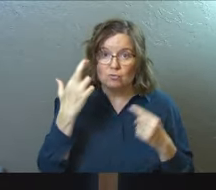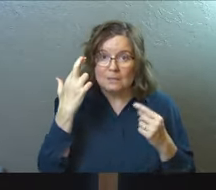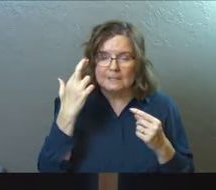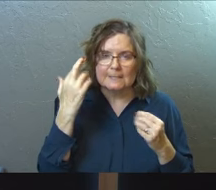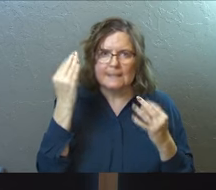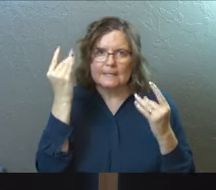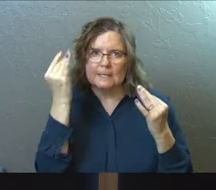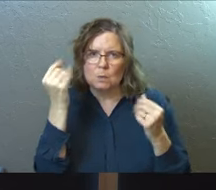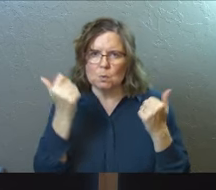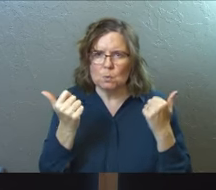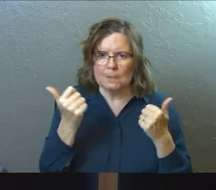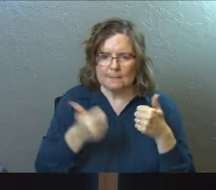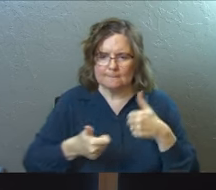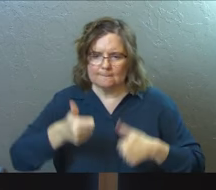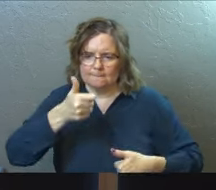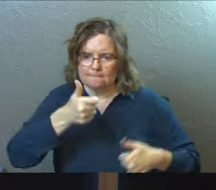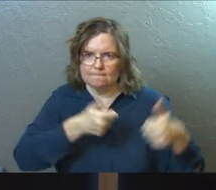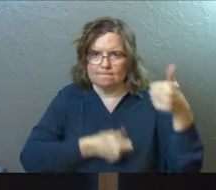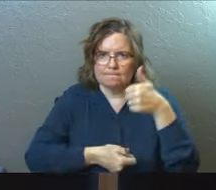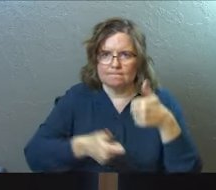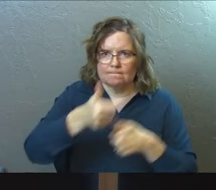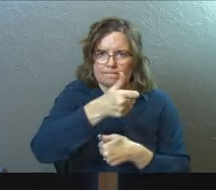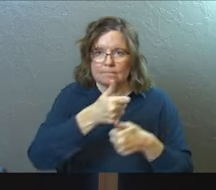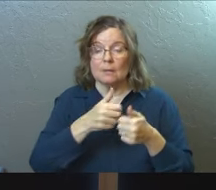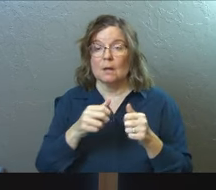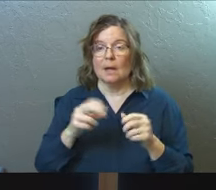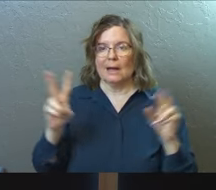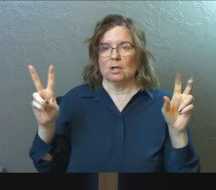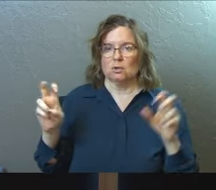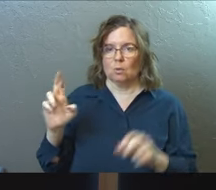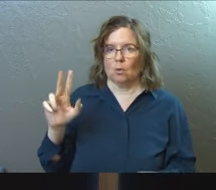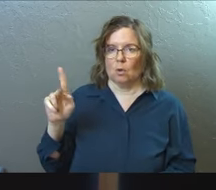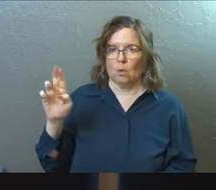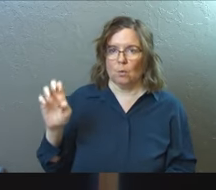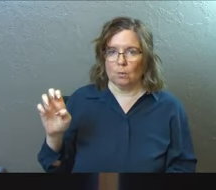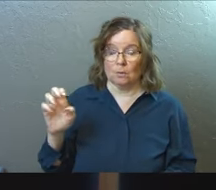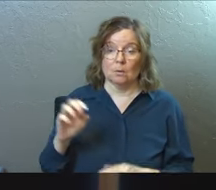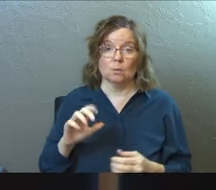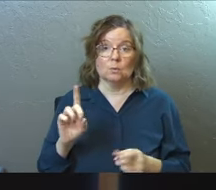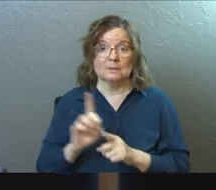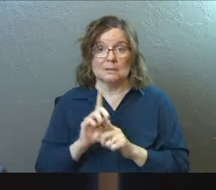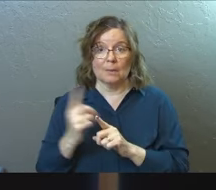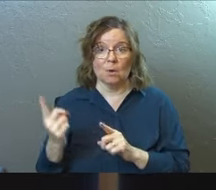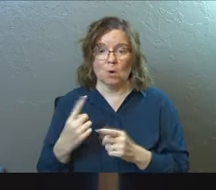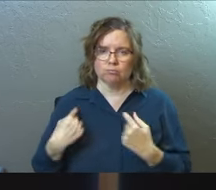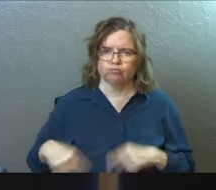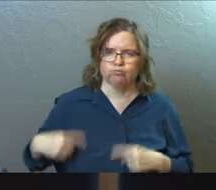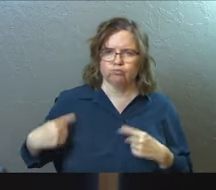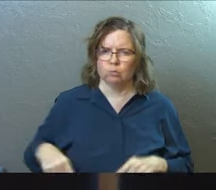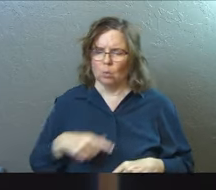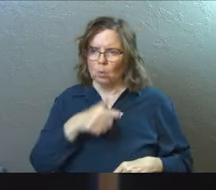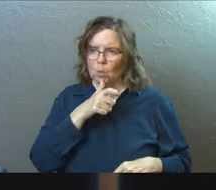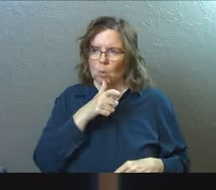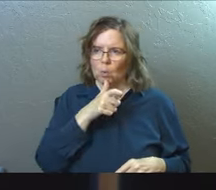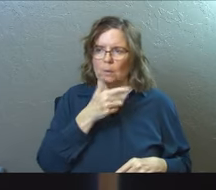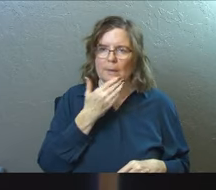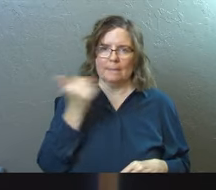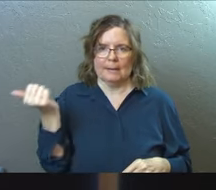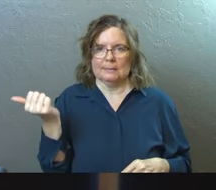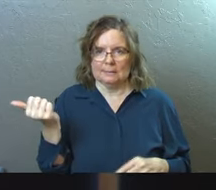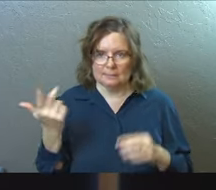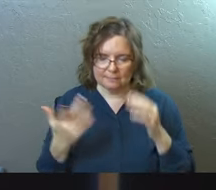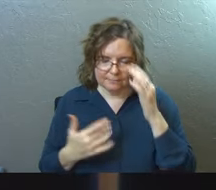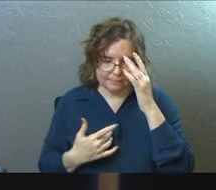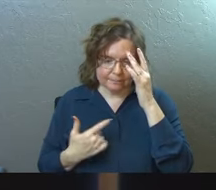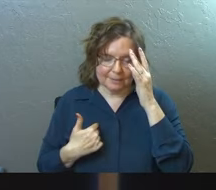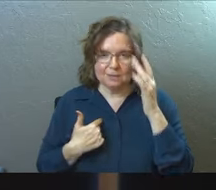among them, which of them should be the greatest. And he's quoting Luke there where the disciples were always arguing over who would be the